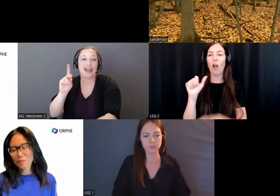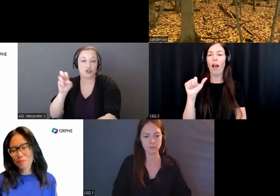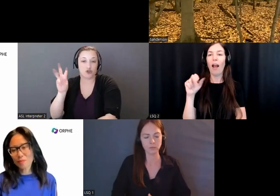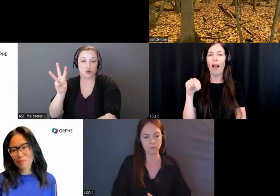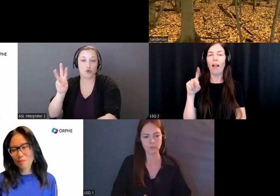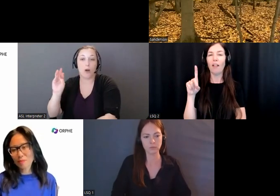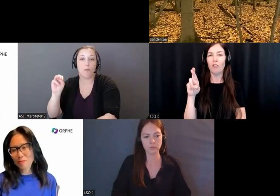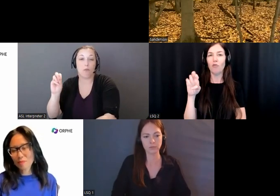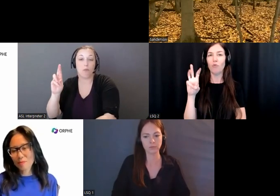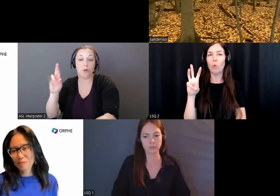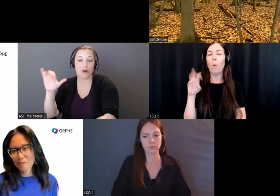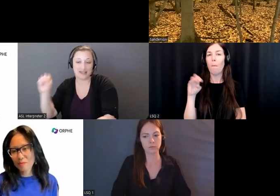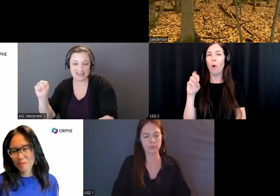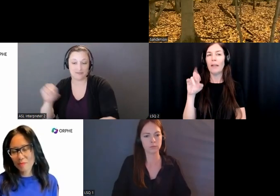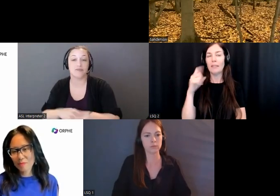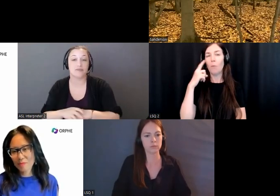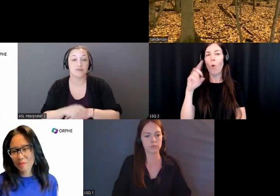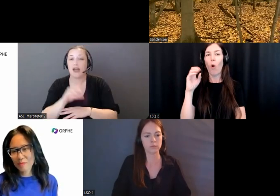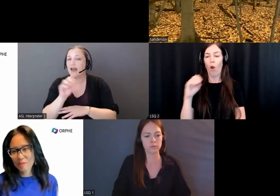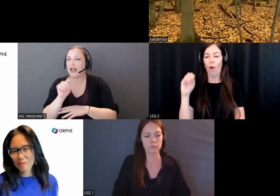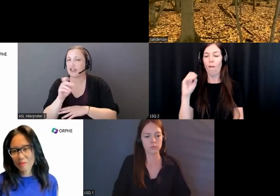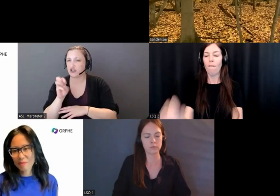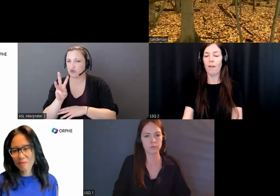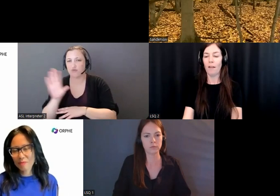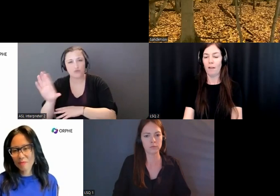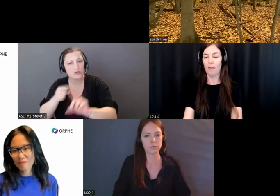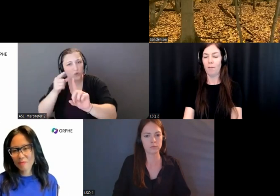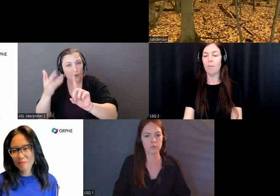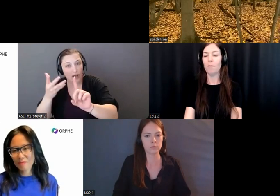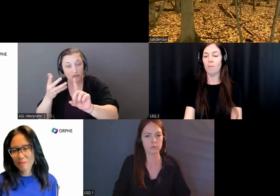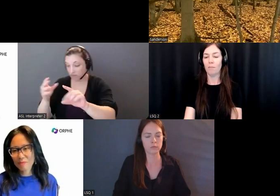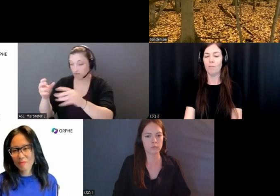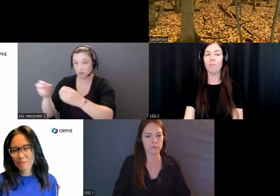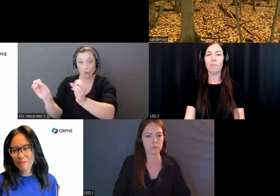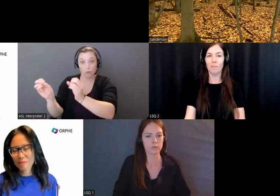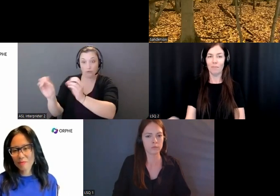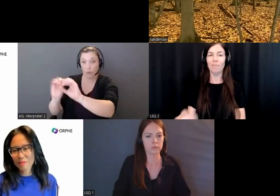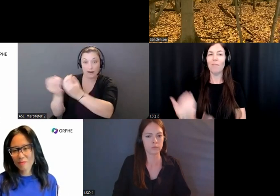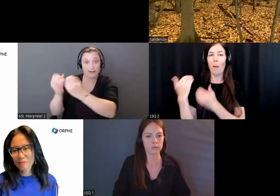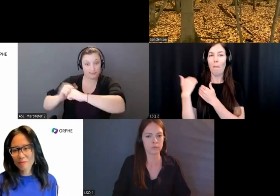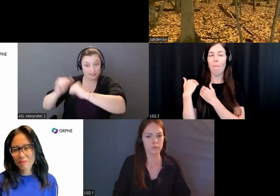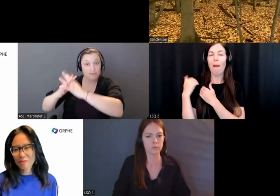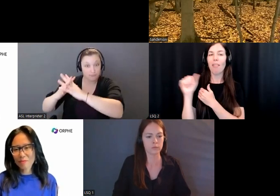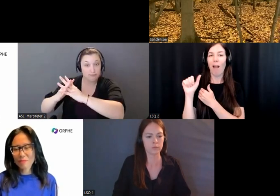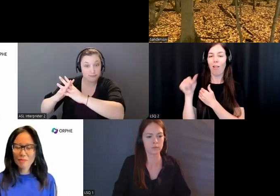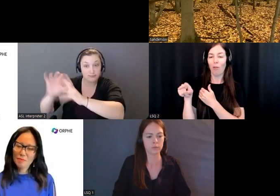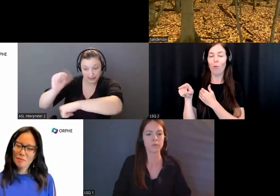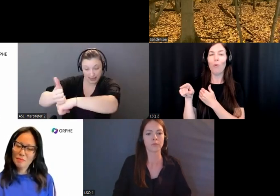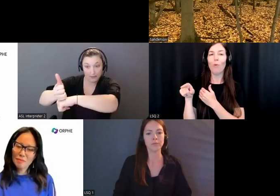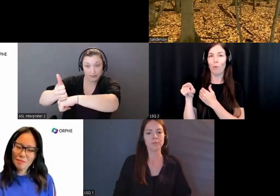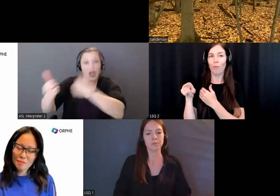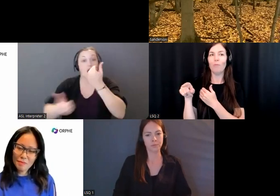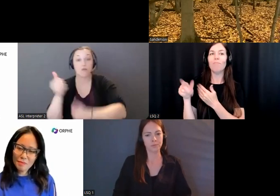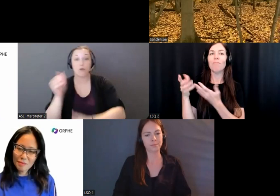Andrew's mandate was to get the organization set up. And he is responsible for recruiting most of the board